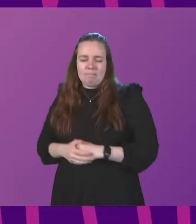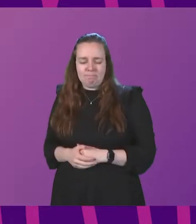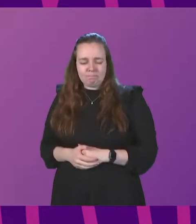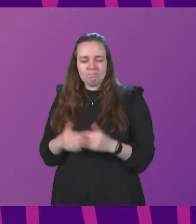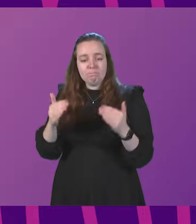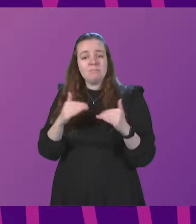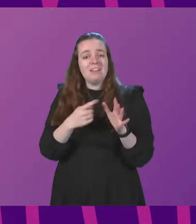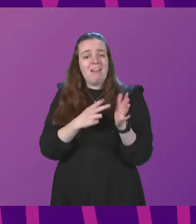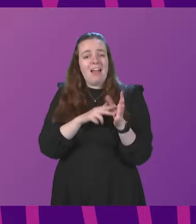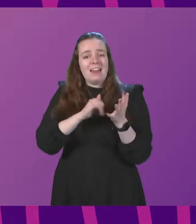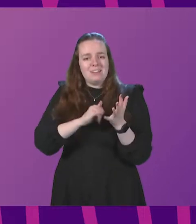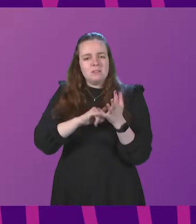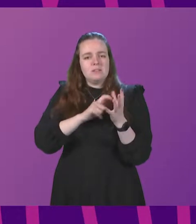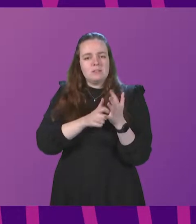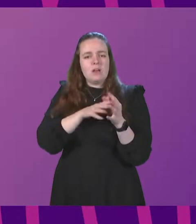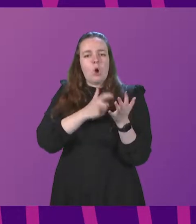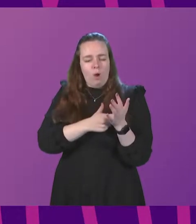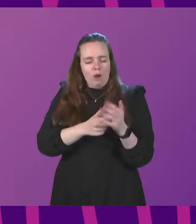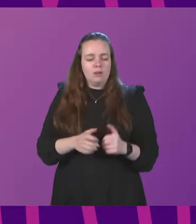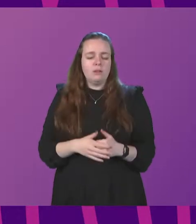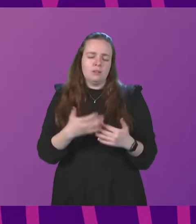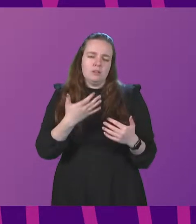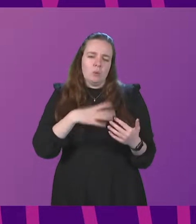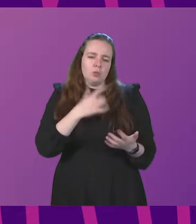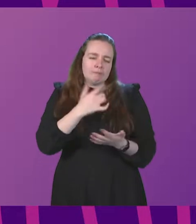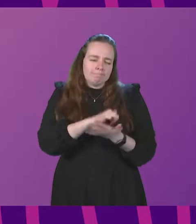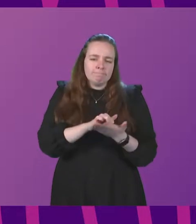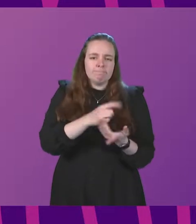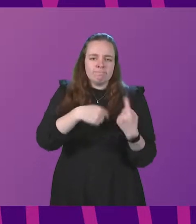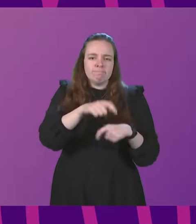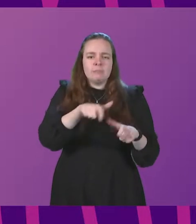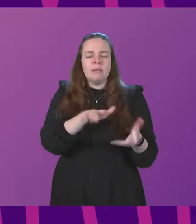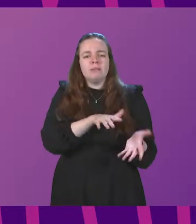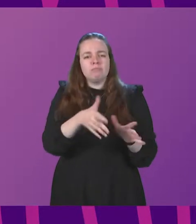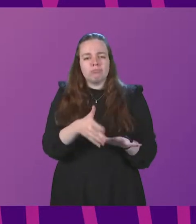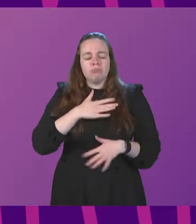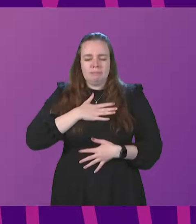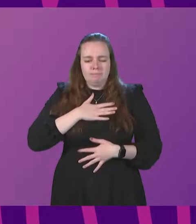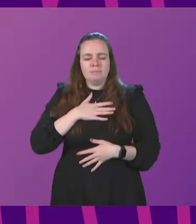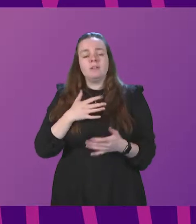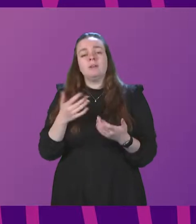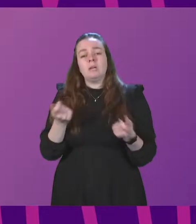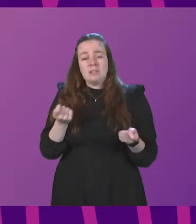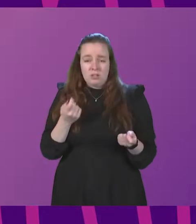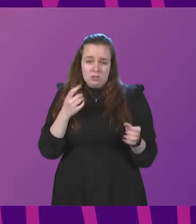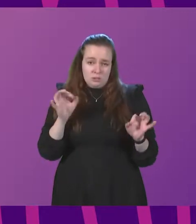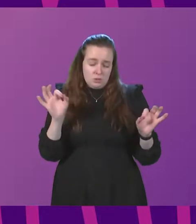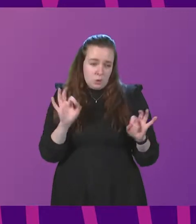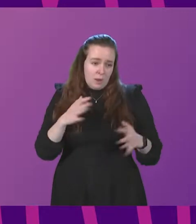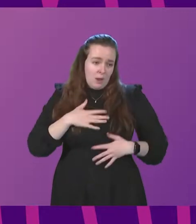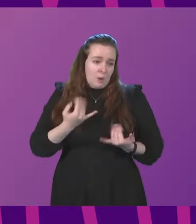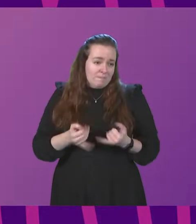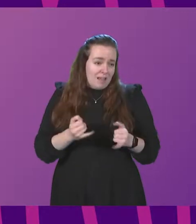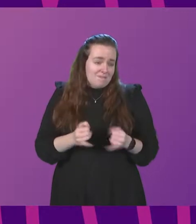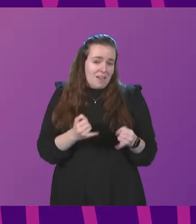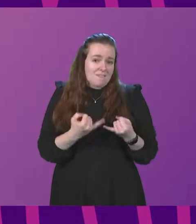Serwer. Anna I start by sending my condolences to all those that have lost a loved one. President, Officer, nowhere has there been greater failings during this